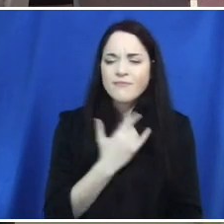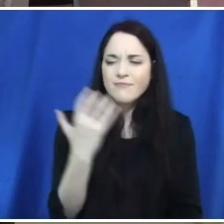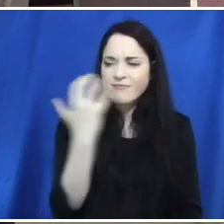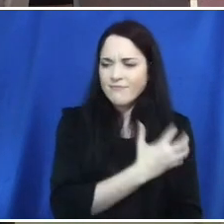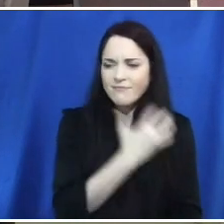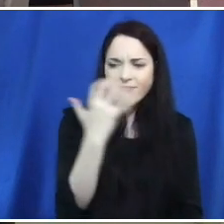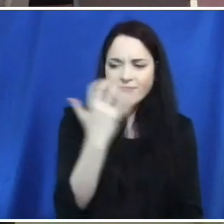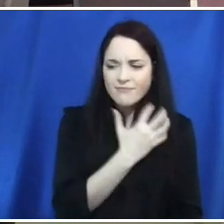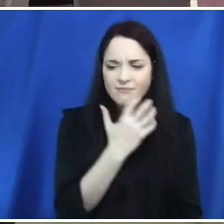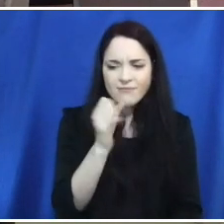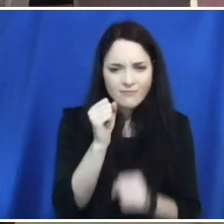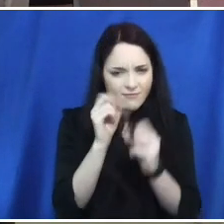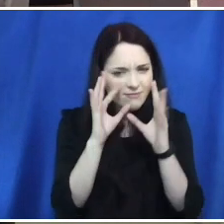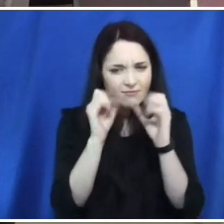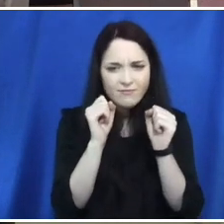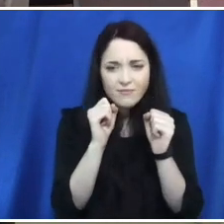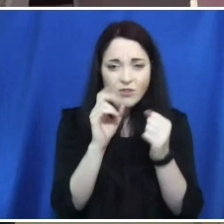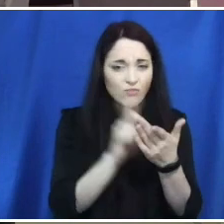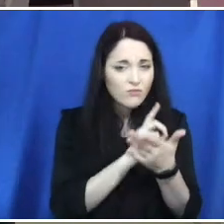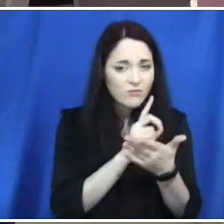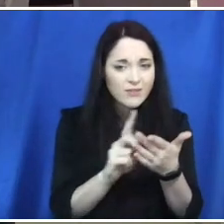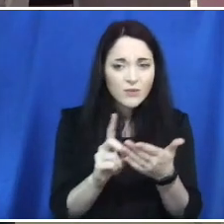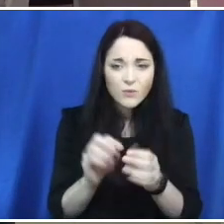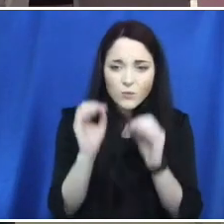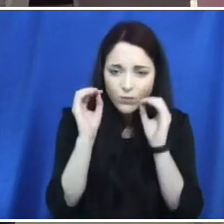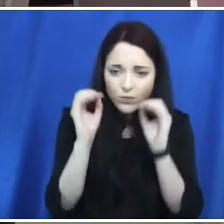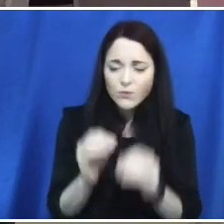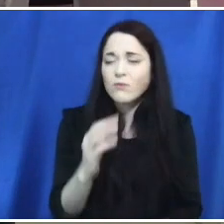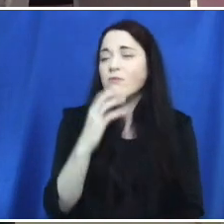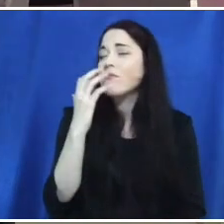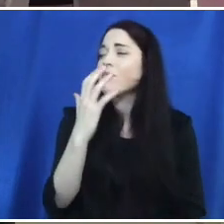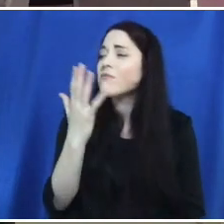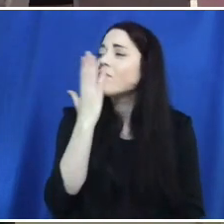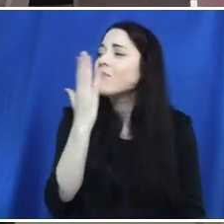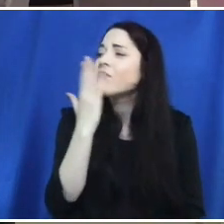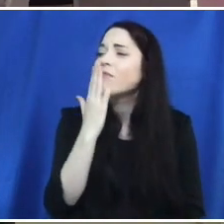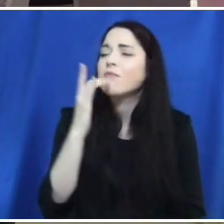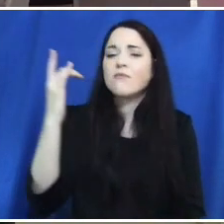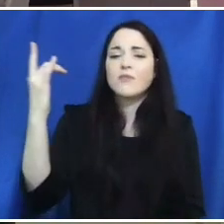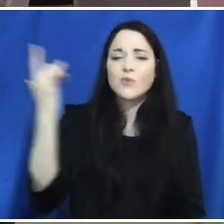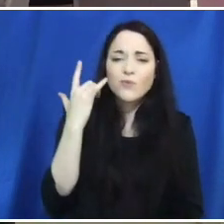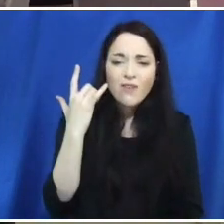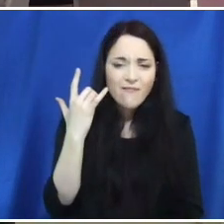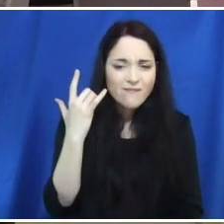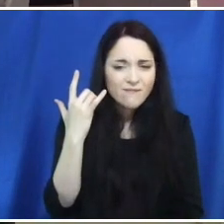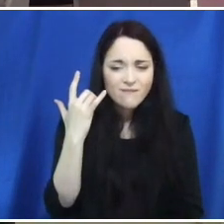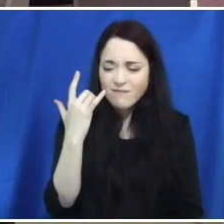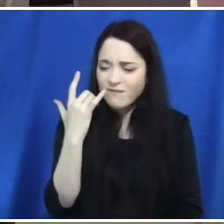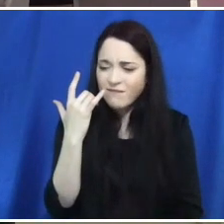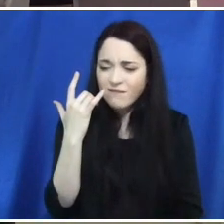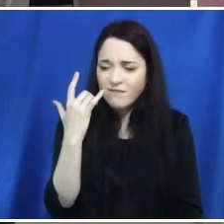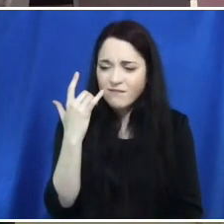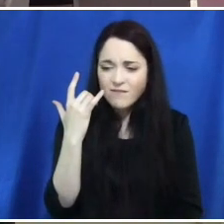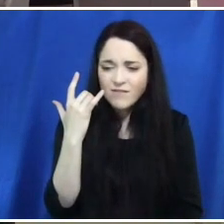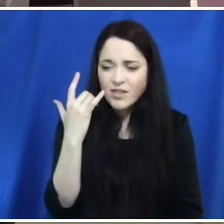indiscriminately. You love us, God, with no holds barred.